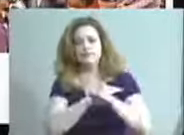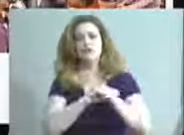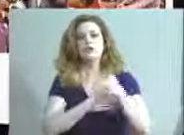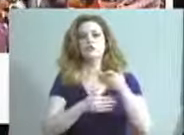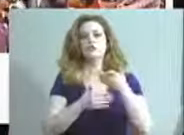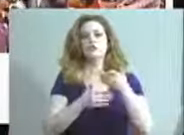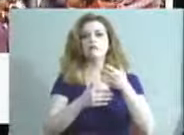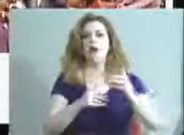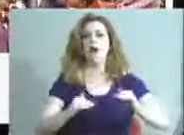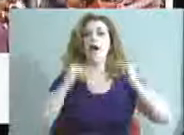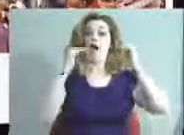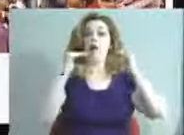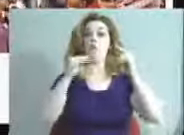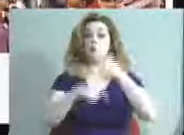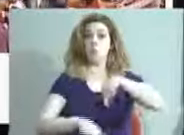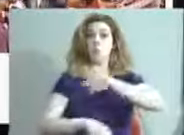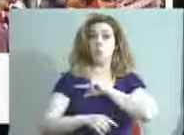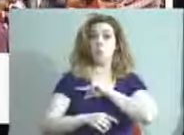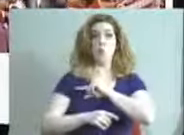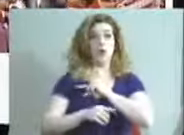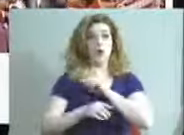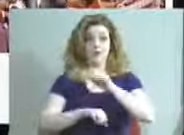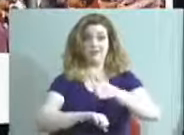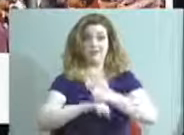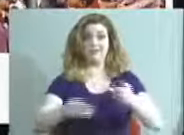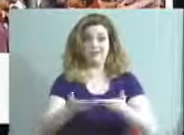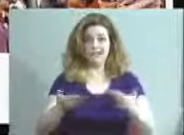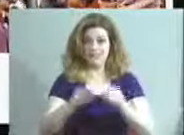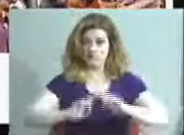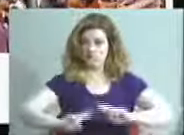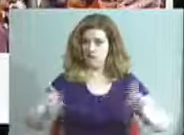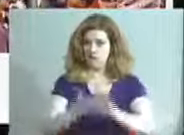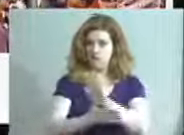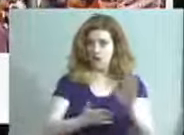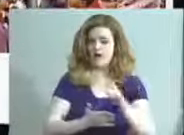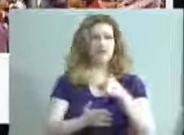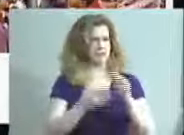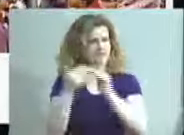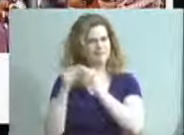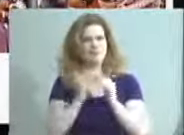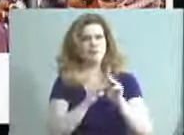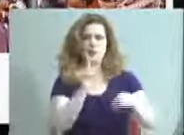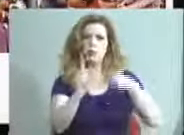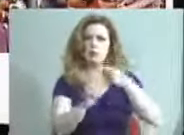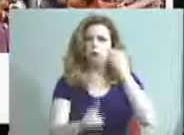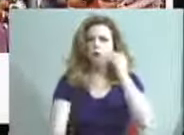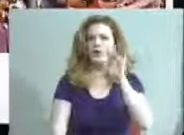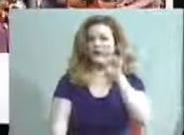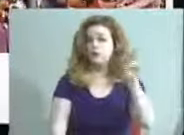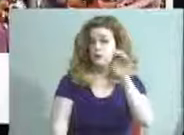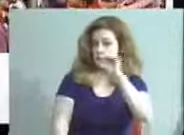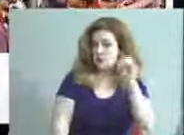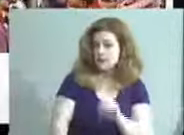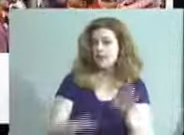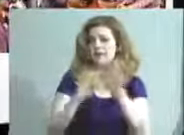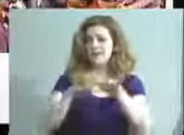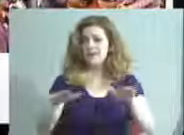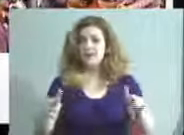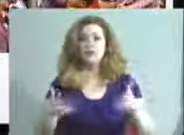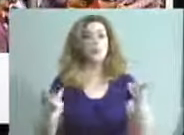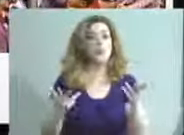settings to get them ready for college. We as a community have a goal, as you all know, of getting 77% of our children